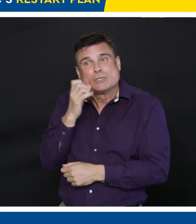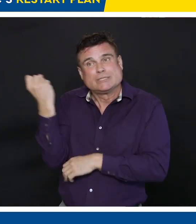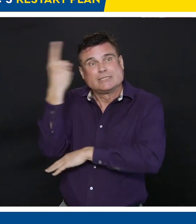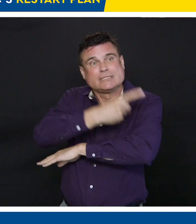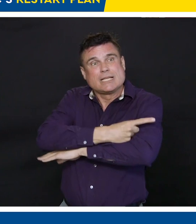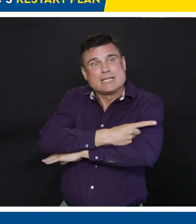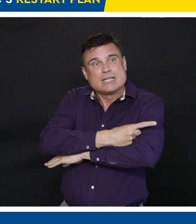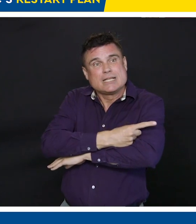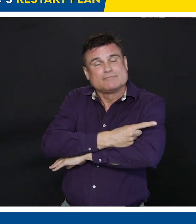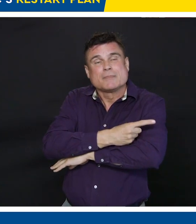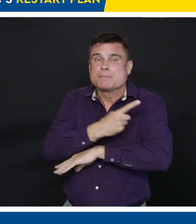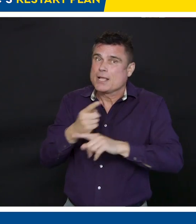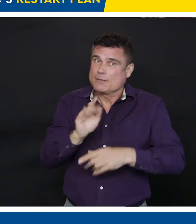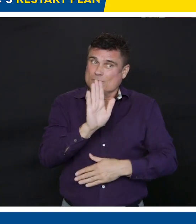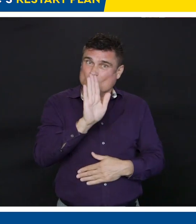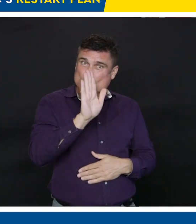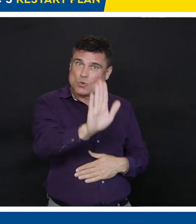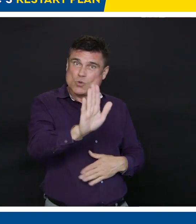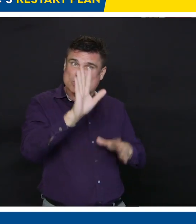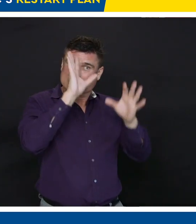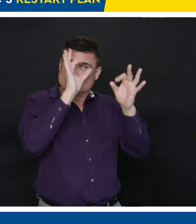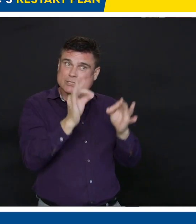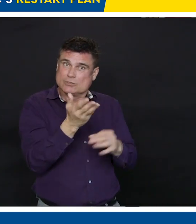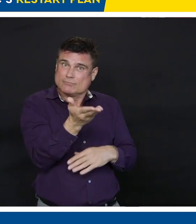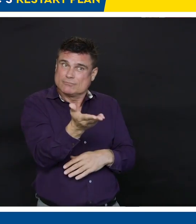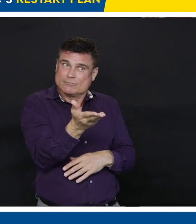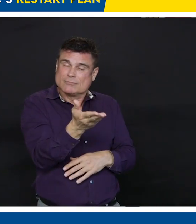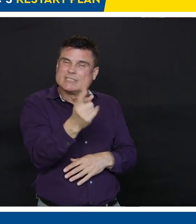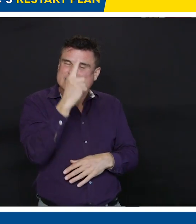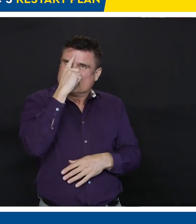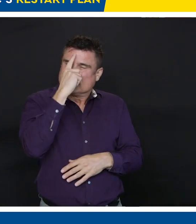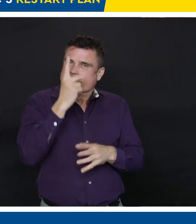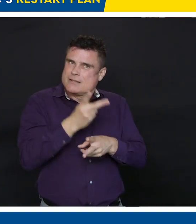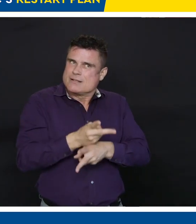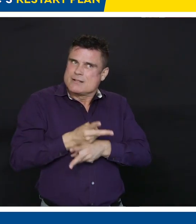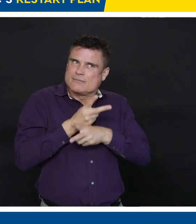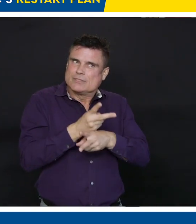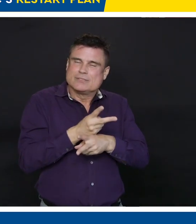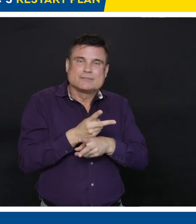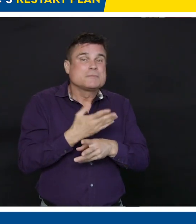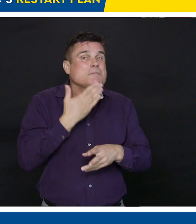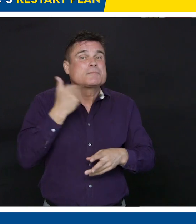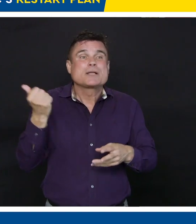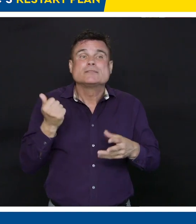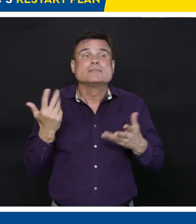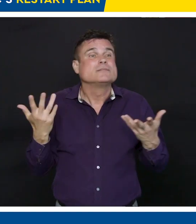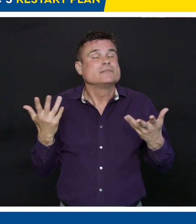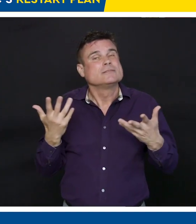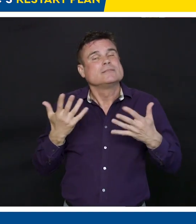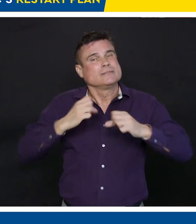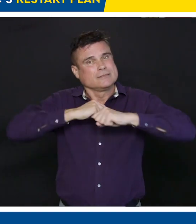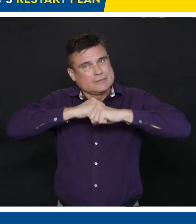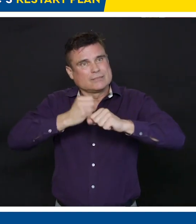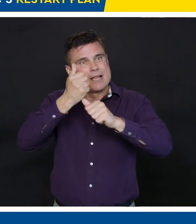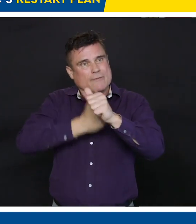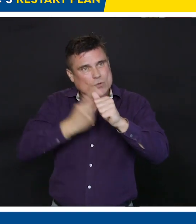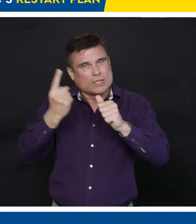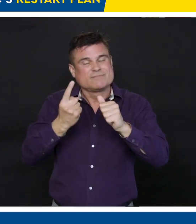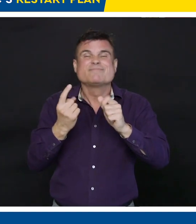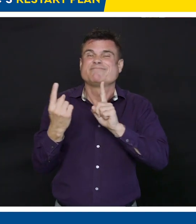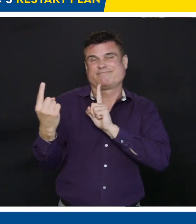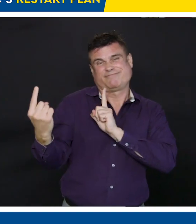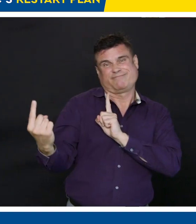only to say that the best way to protect everyone is to observe social distancing, be sure you're washing your hands regularly.